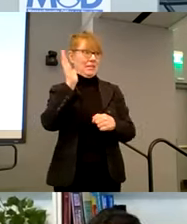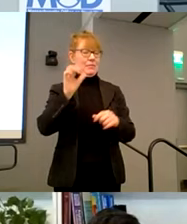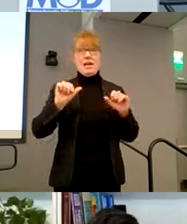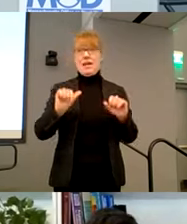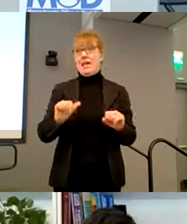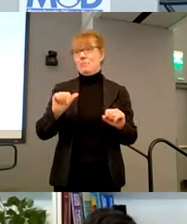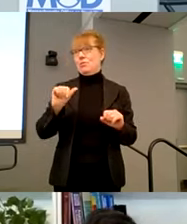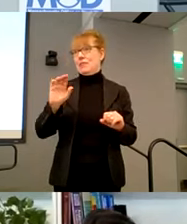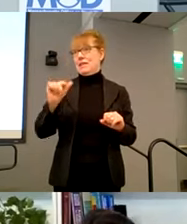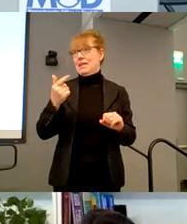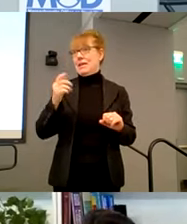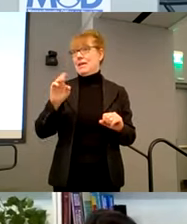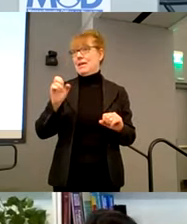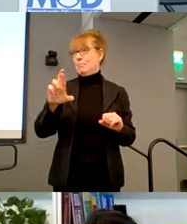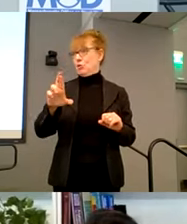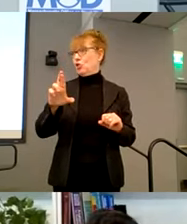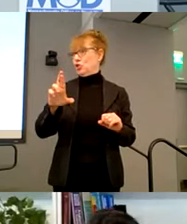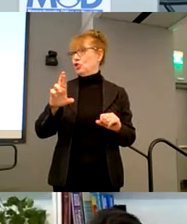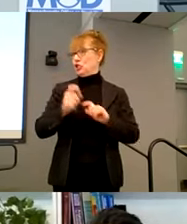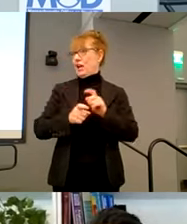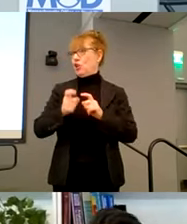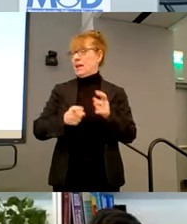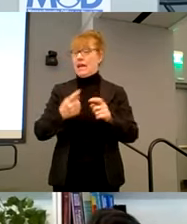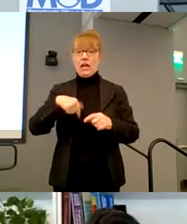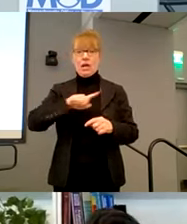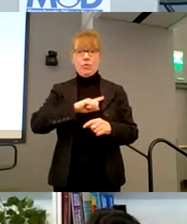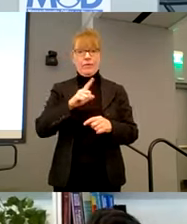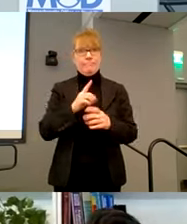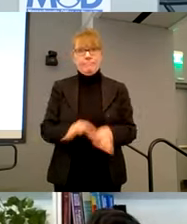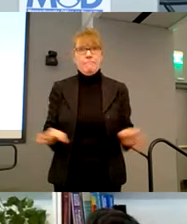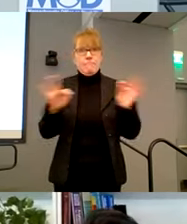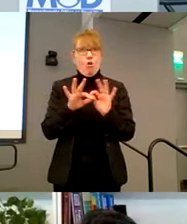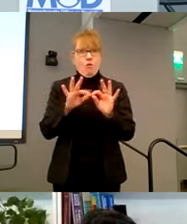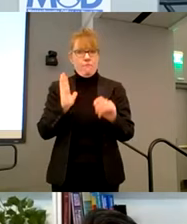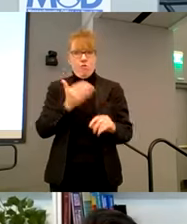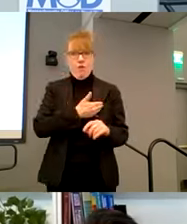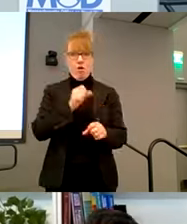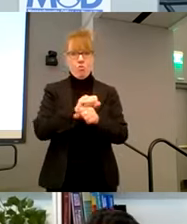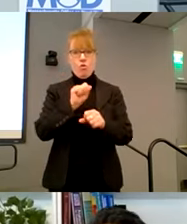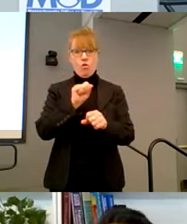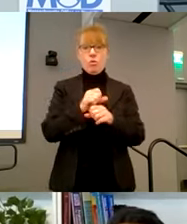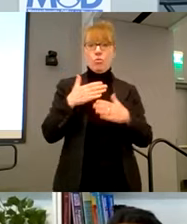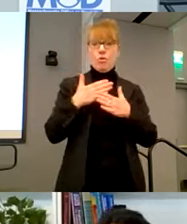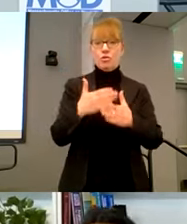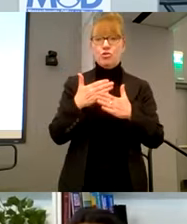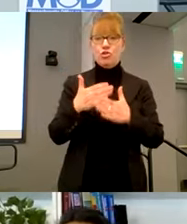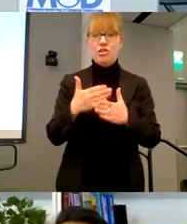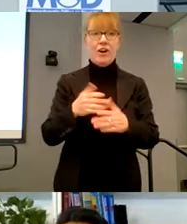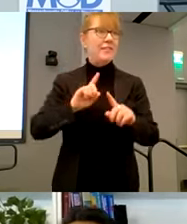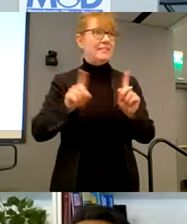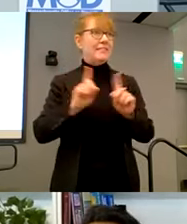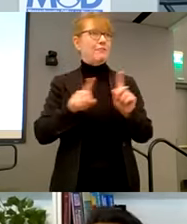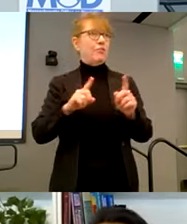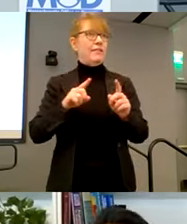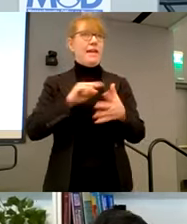important, um, what we're doing. Um, and I'd just like to share just a little bit, um, about the different areas that we kind of help. Um,